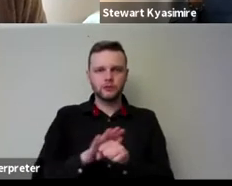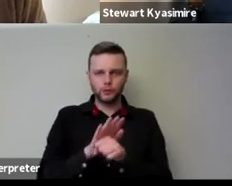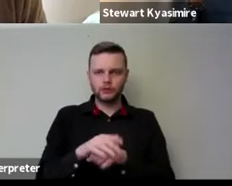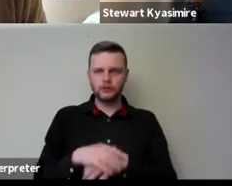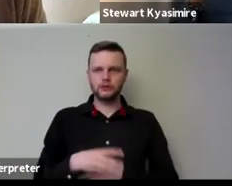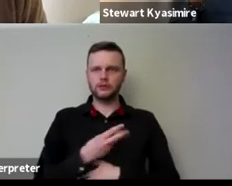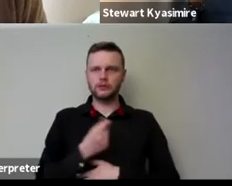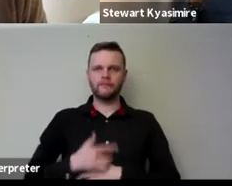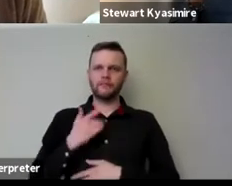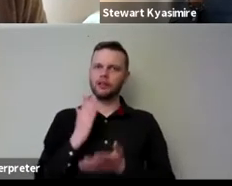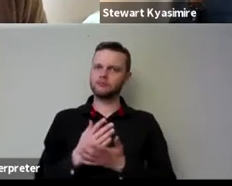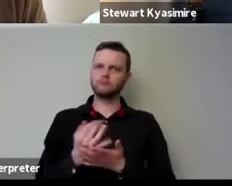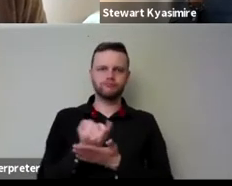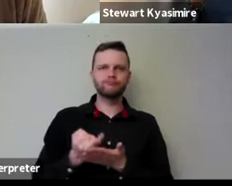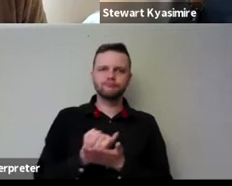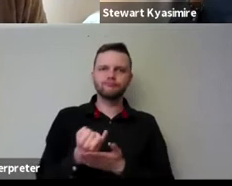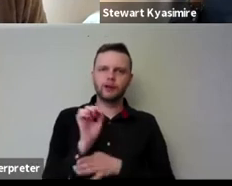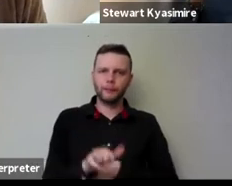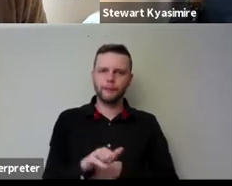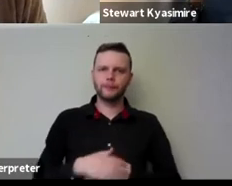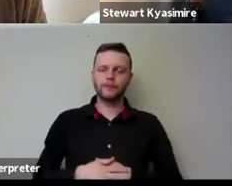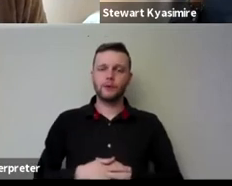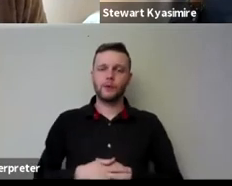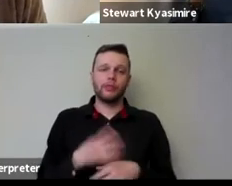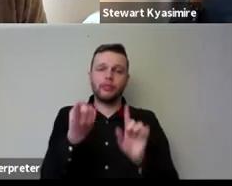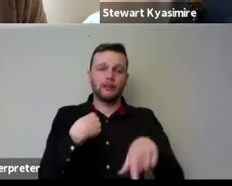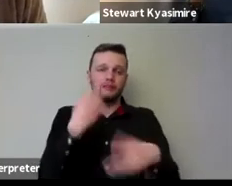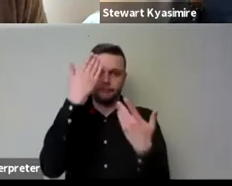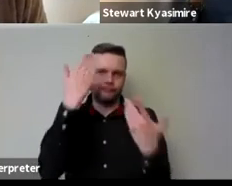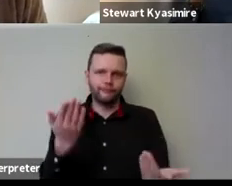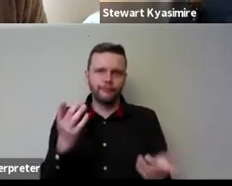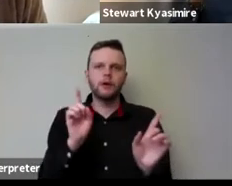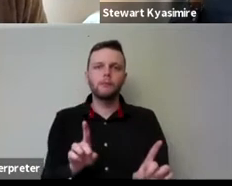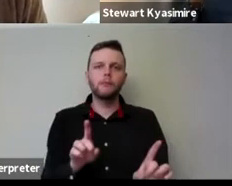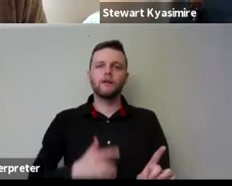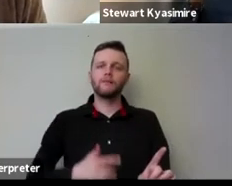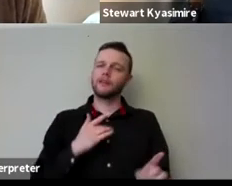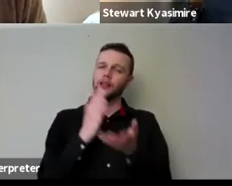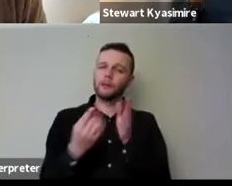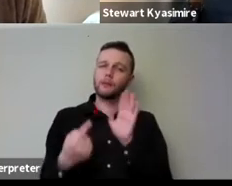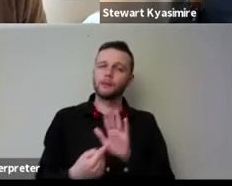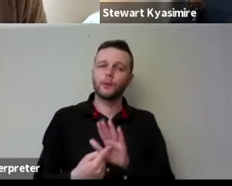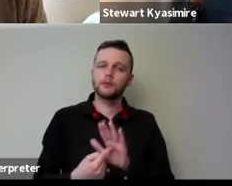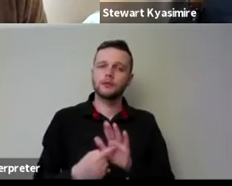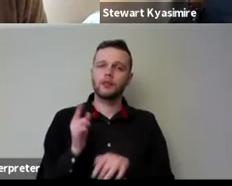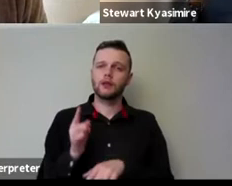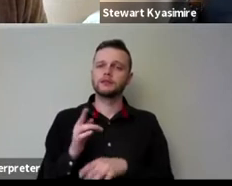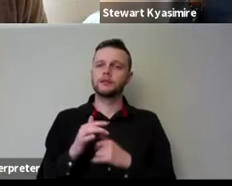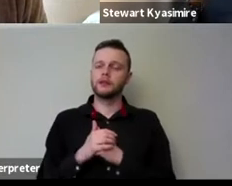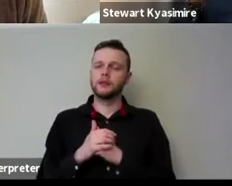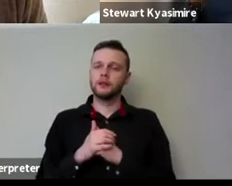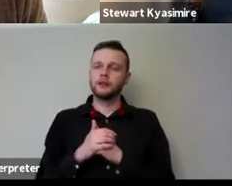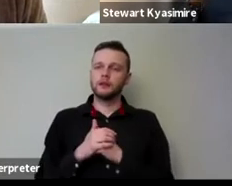are really suffering at the moment and so i i haven't got an answer for that but i think it is it is really important um that that kind of um